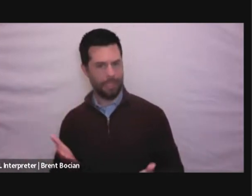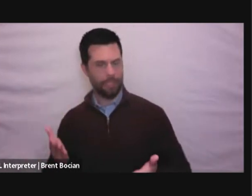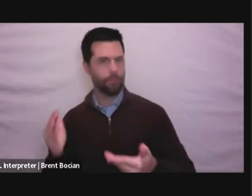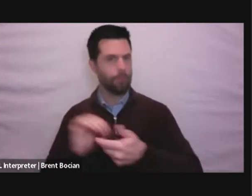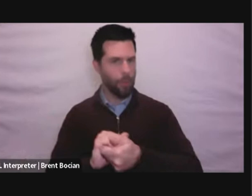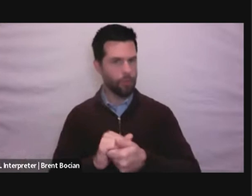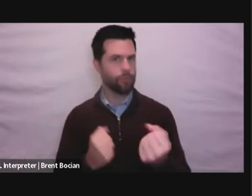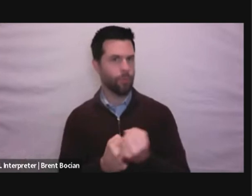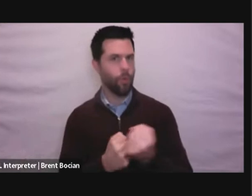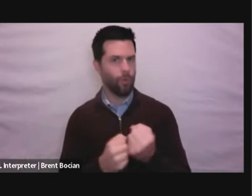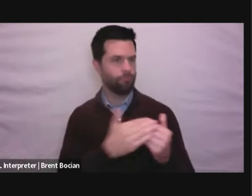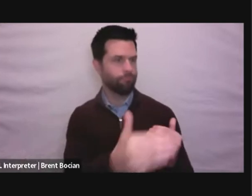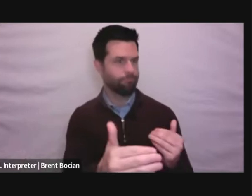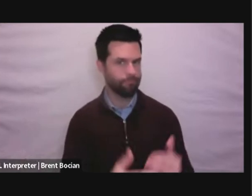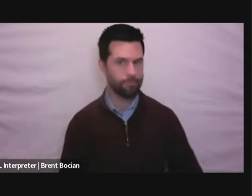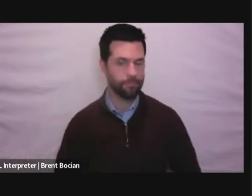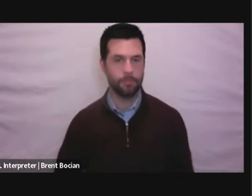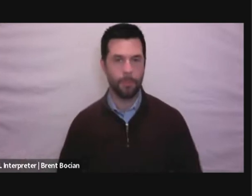everything that you're doing.